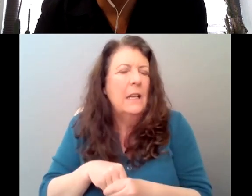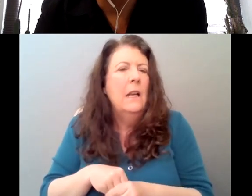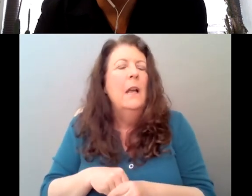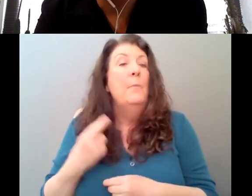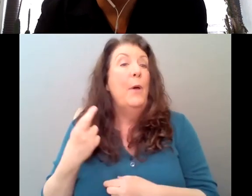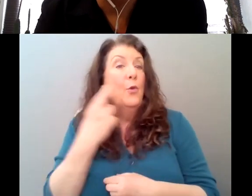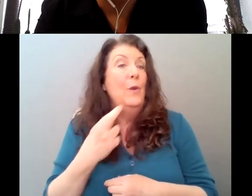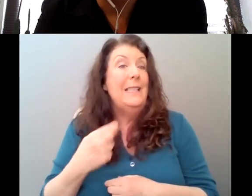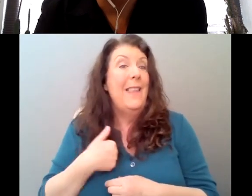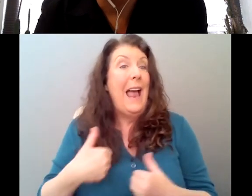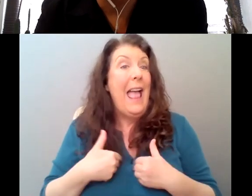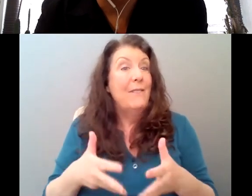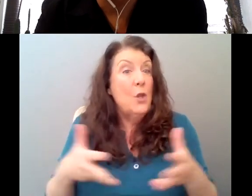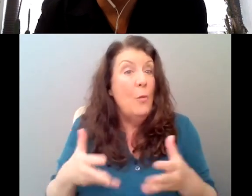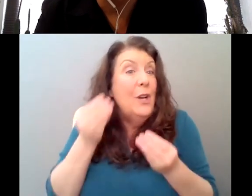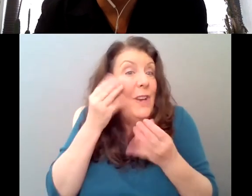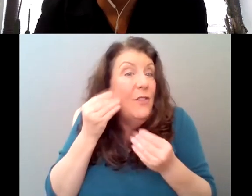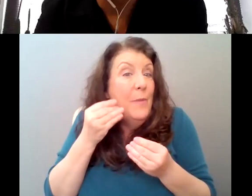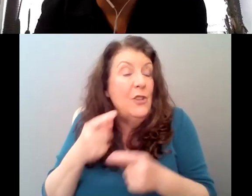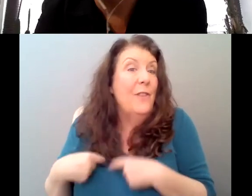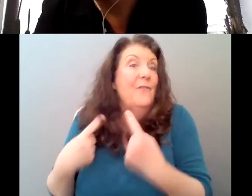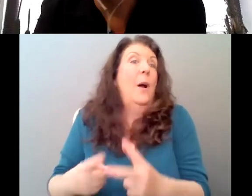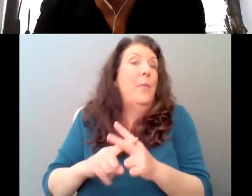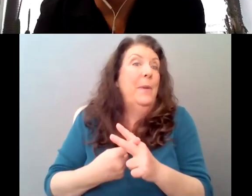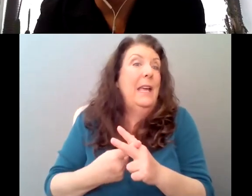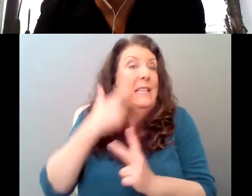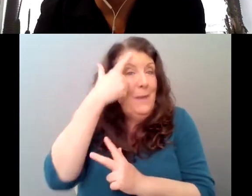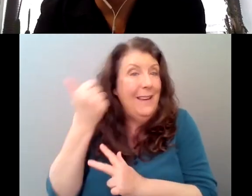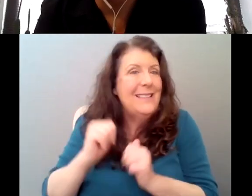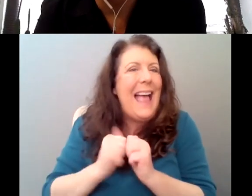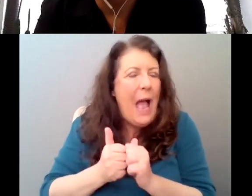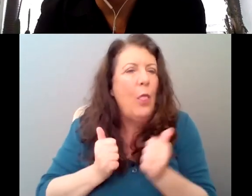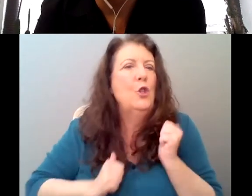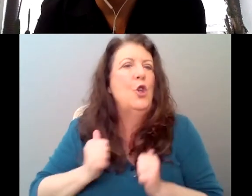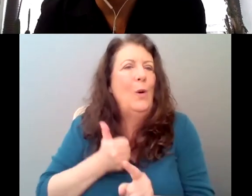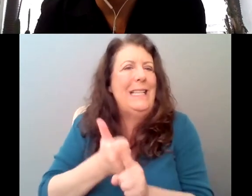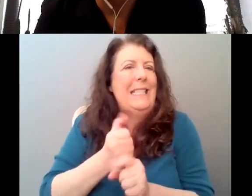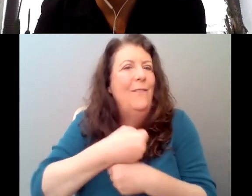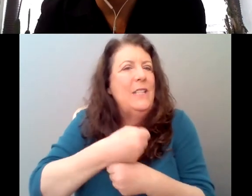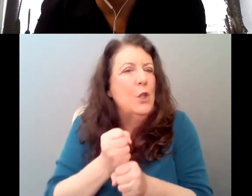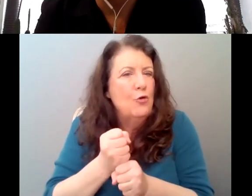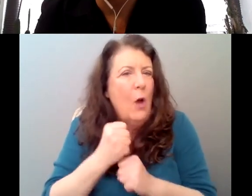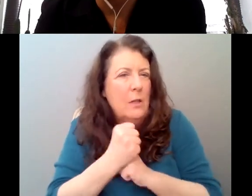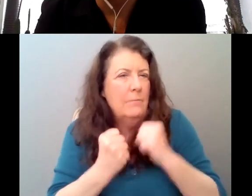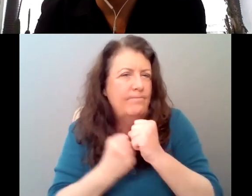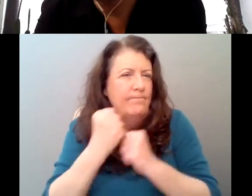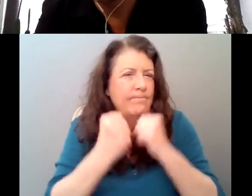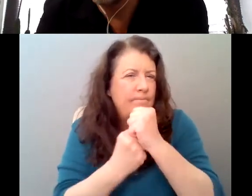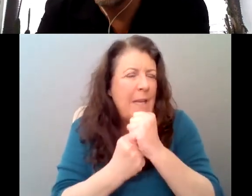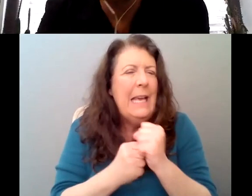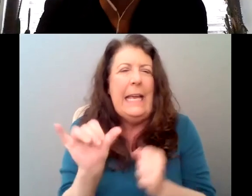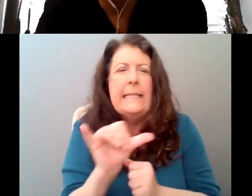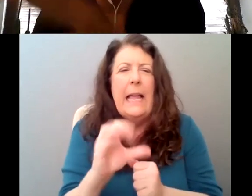from the beginning is, is in a way is because of the way that the show is constructed as a kind of collage out of all these found sources. And I sort of have